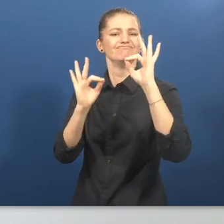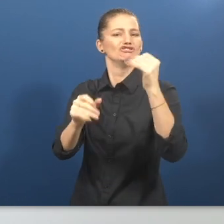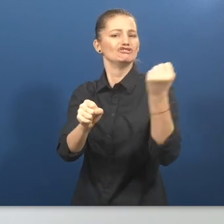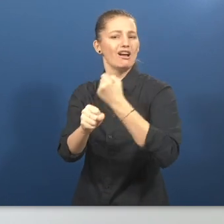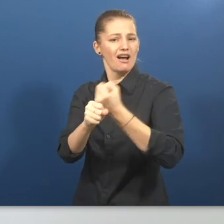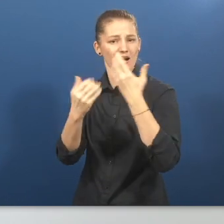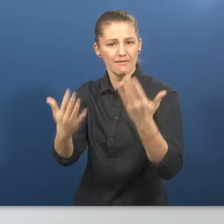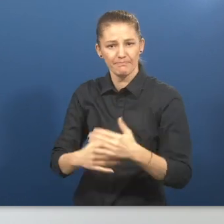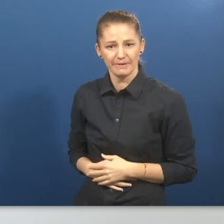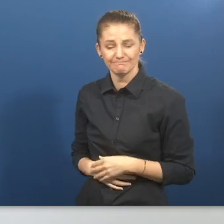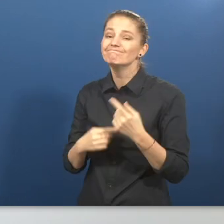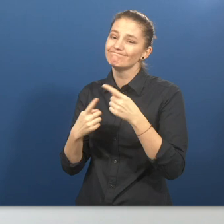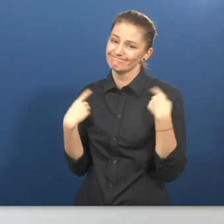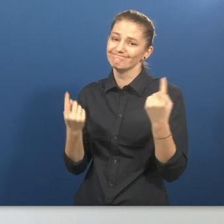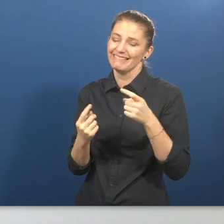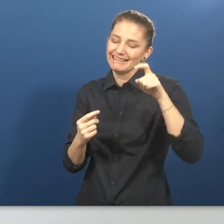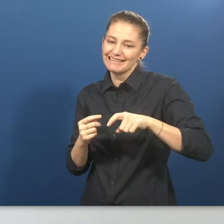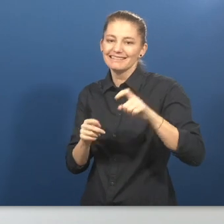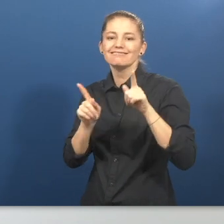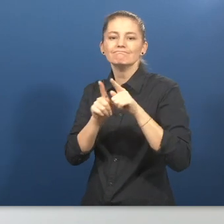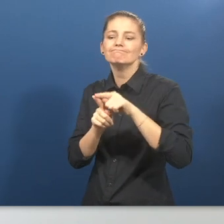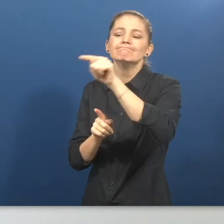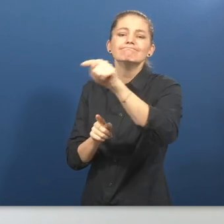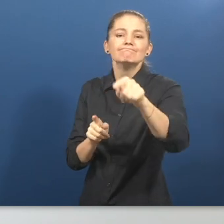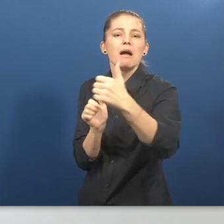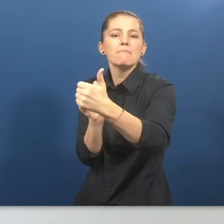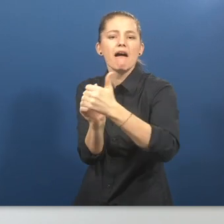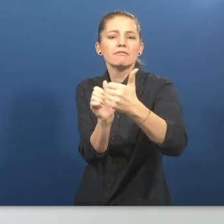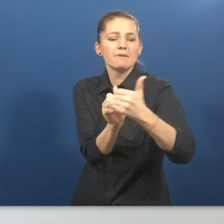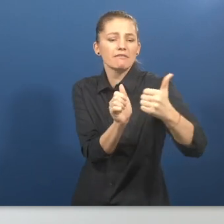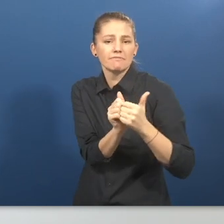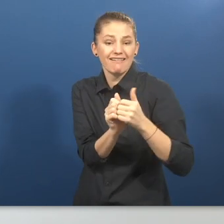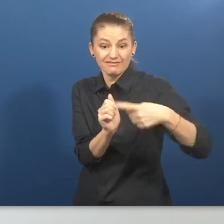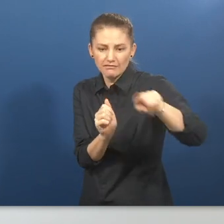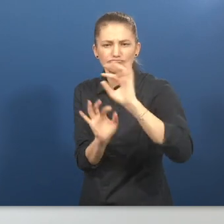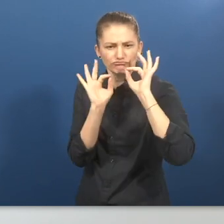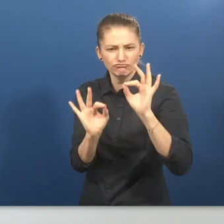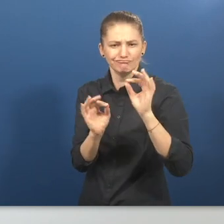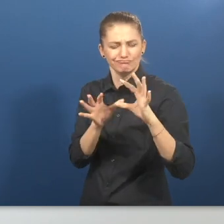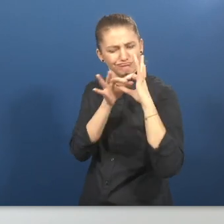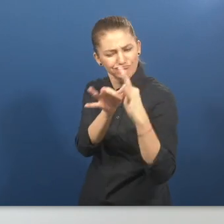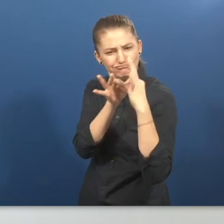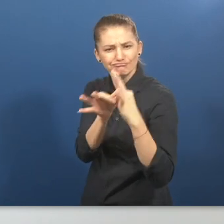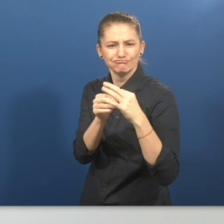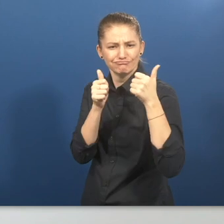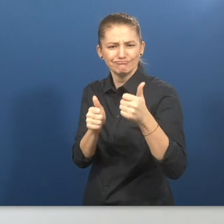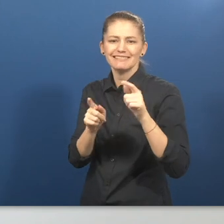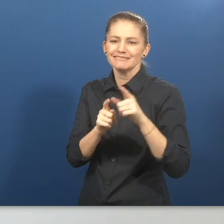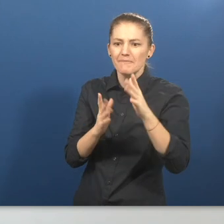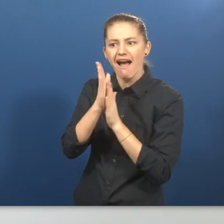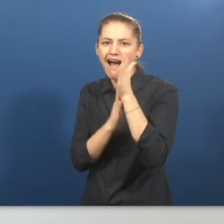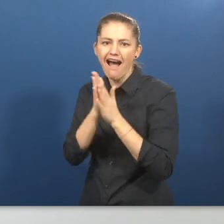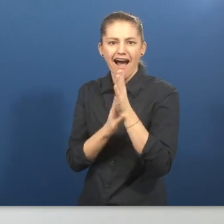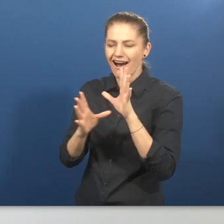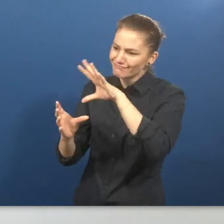support of trustworthy and passionate about the topic of inclusion of people with disabilities local partners we need also